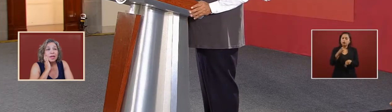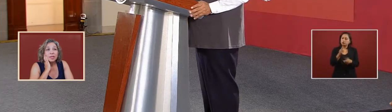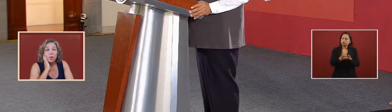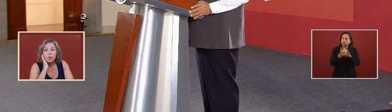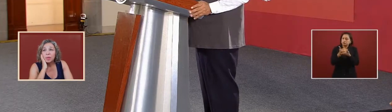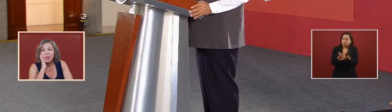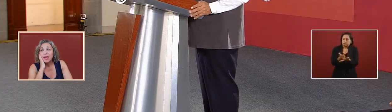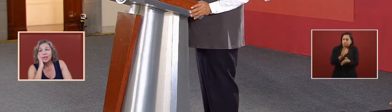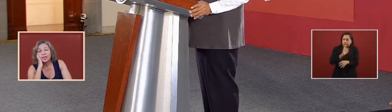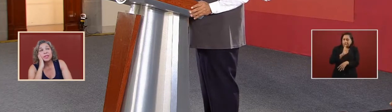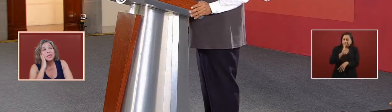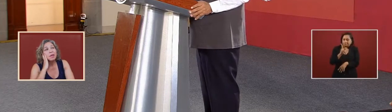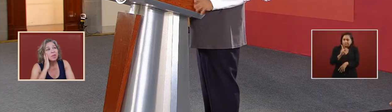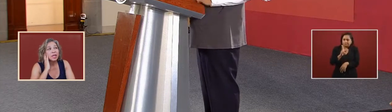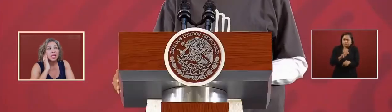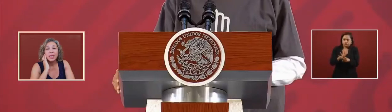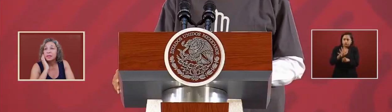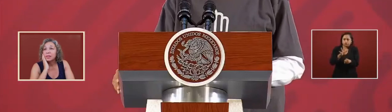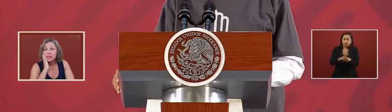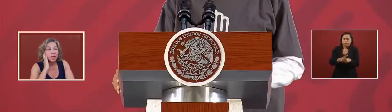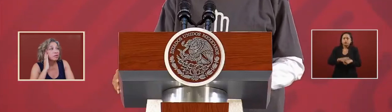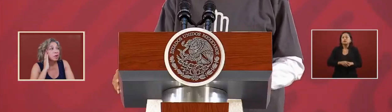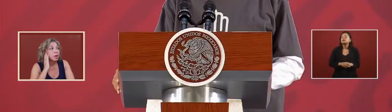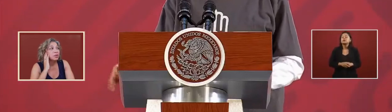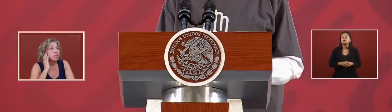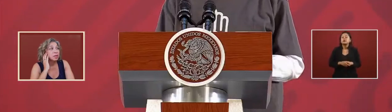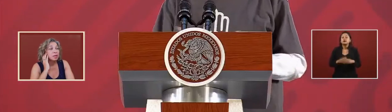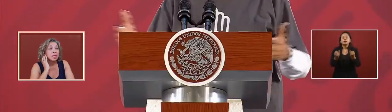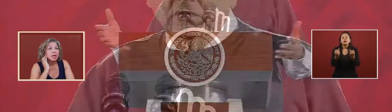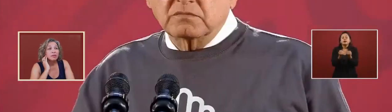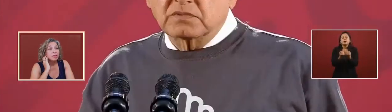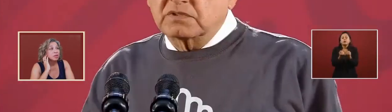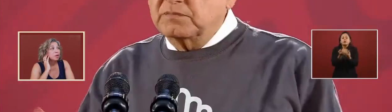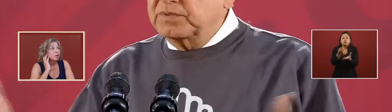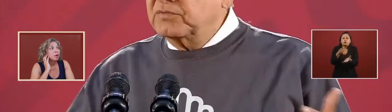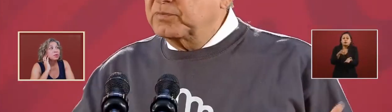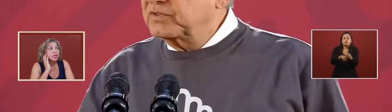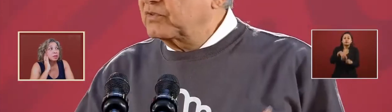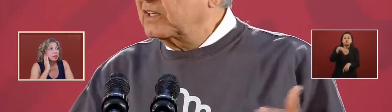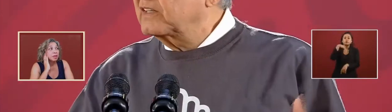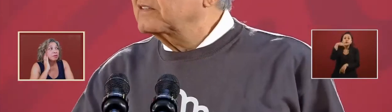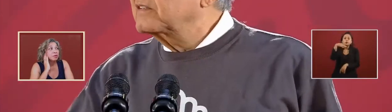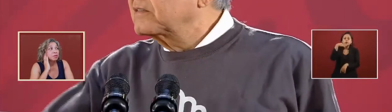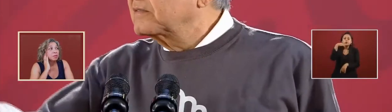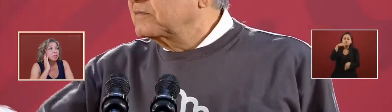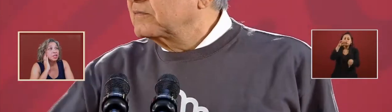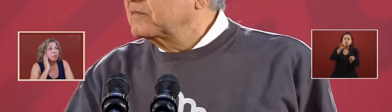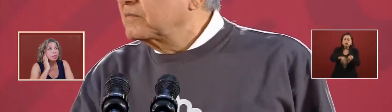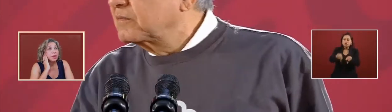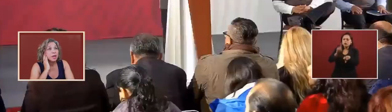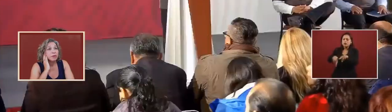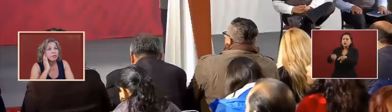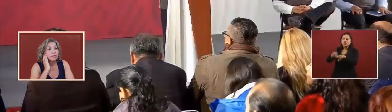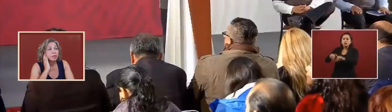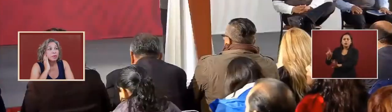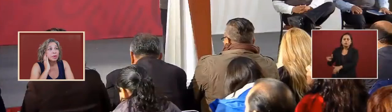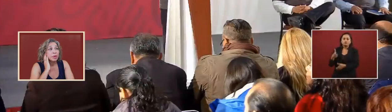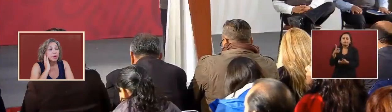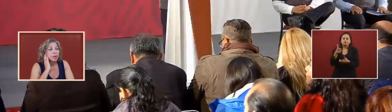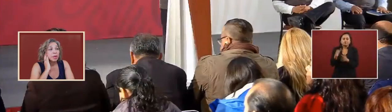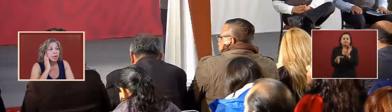that is what we plan the same in the case of corruption if there's no corruption then of course the budget will be enough